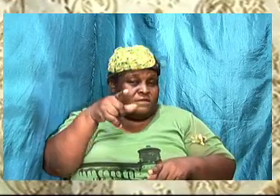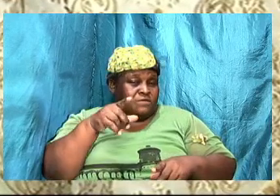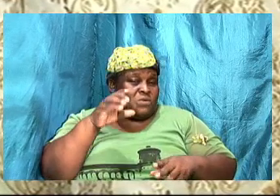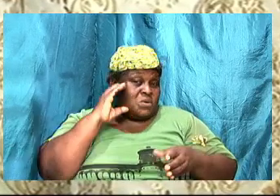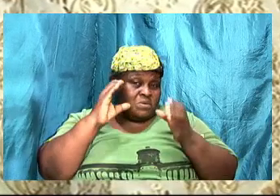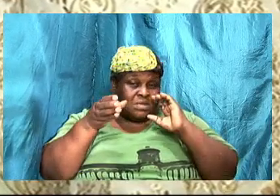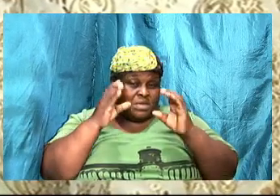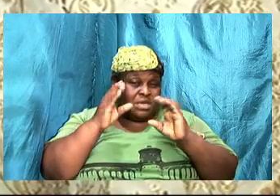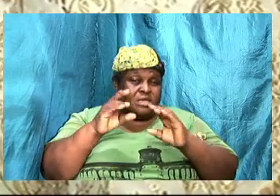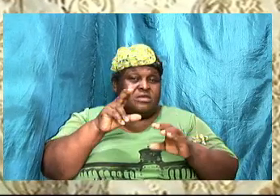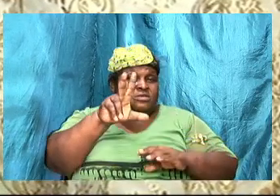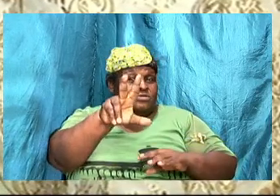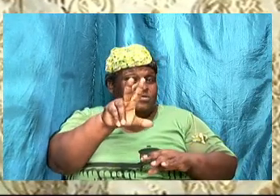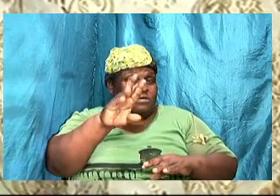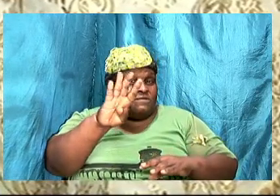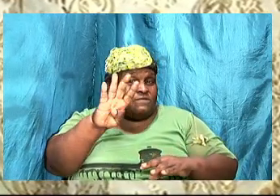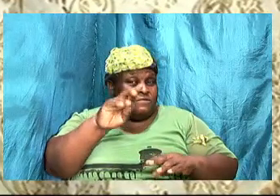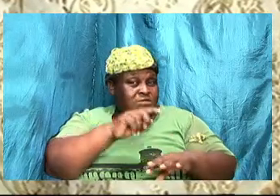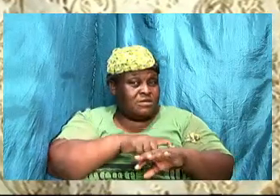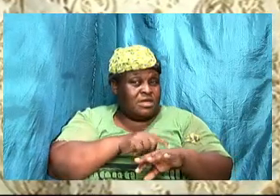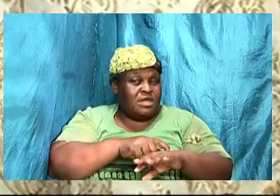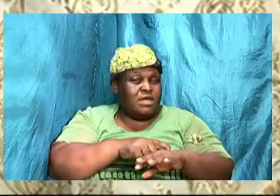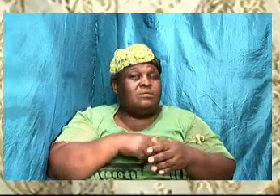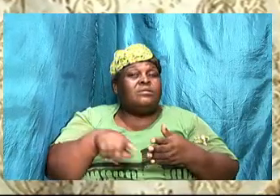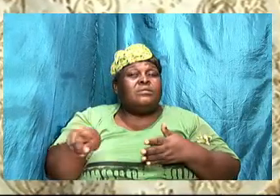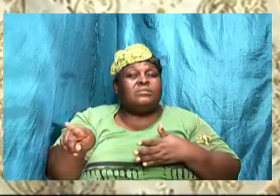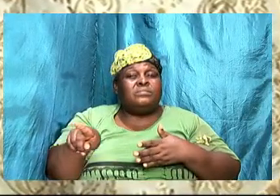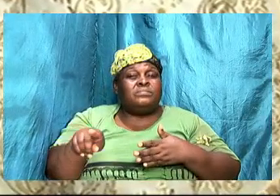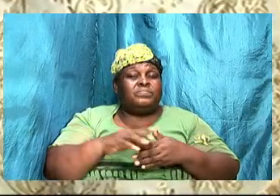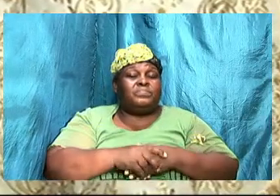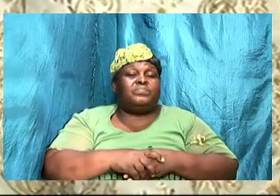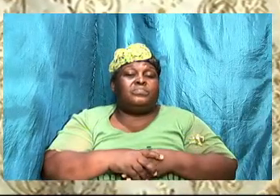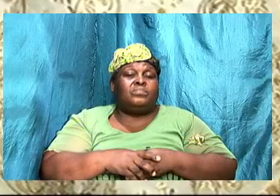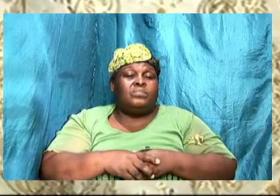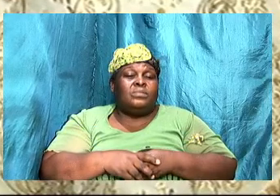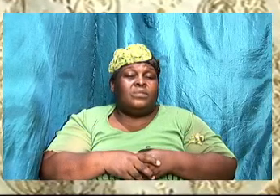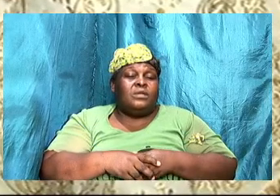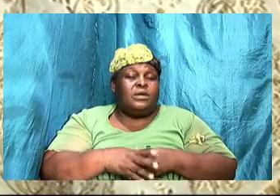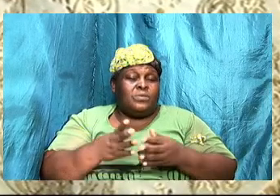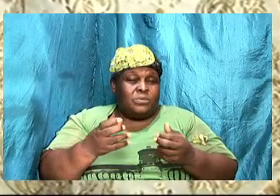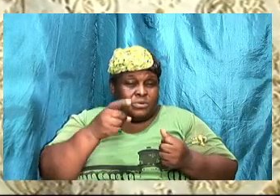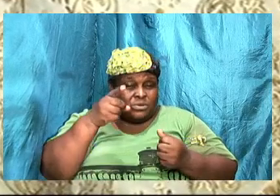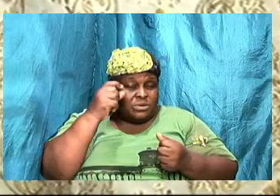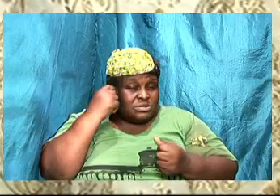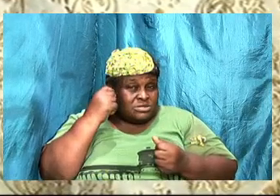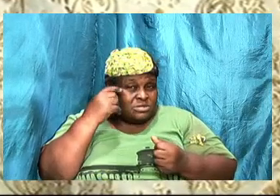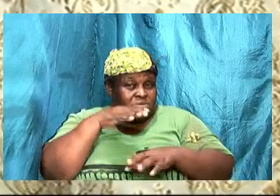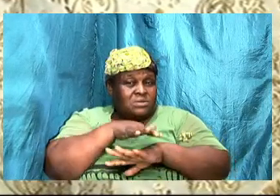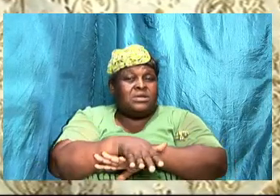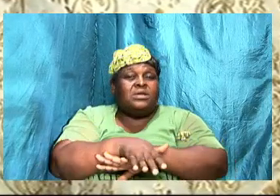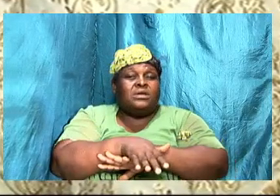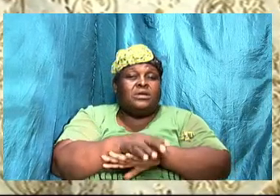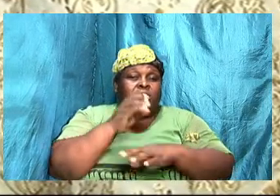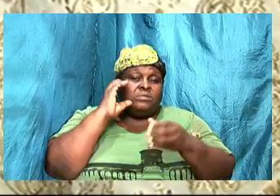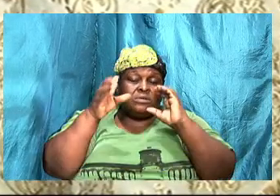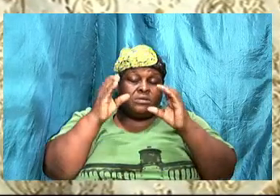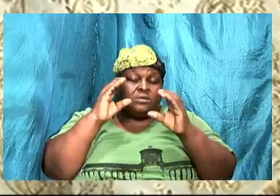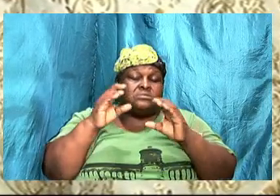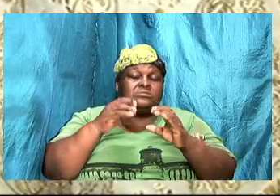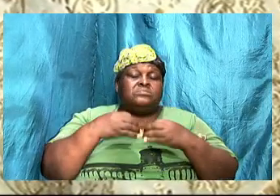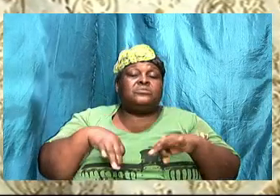understand tonight that communication is very important in our relationships.